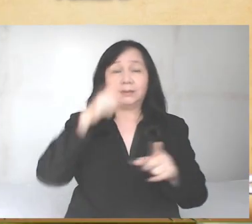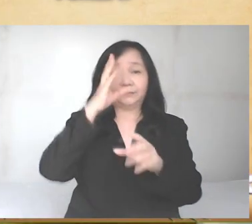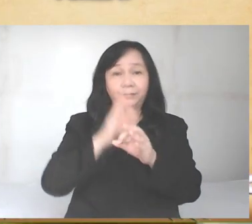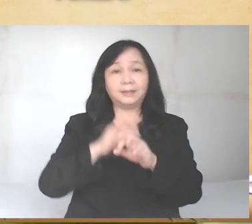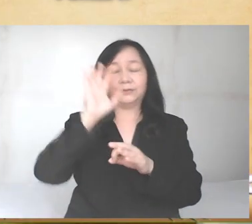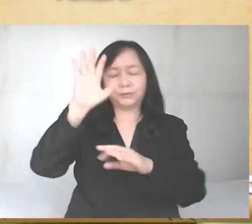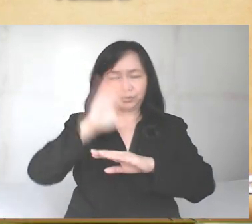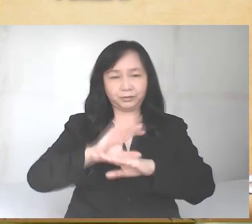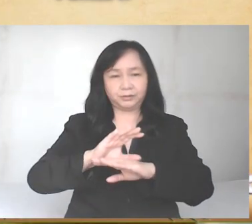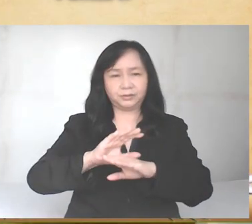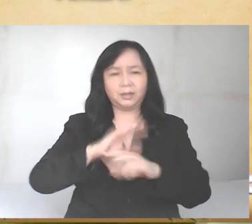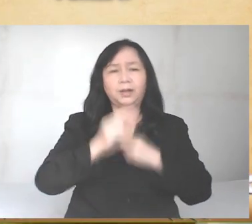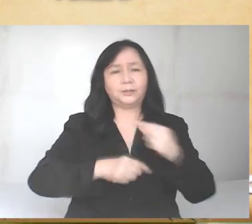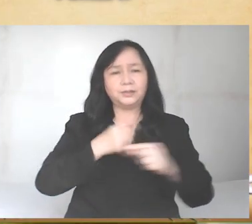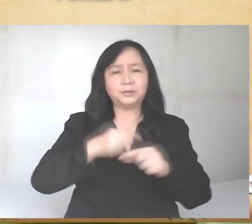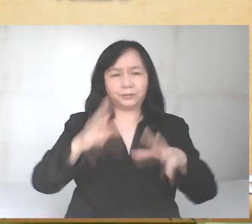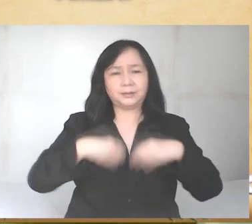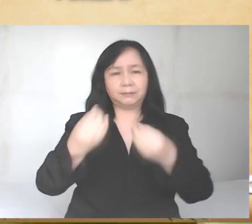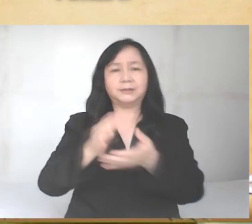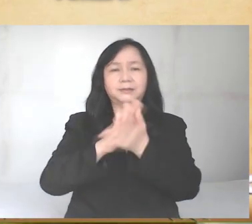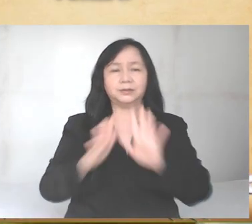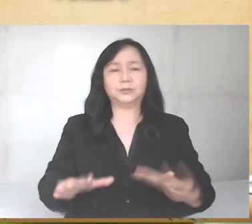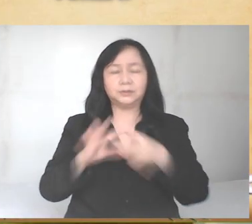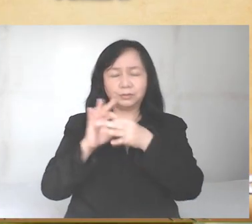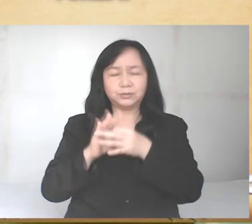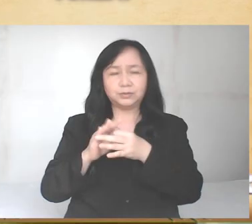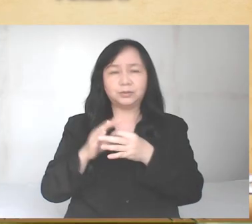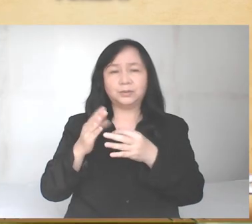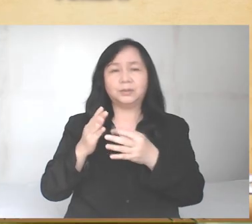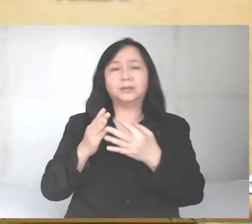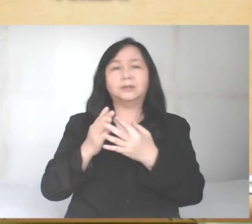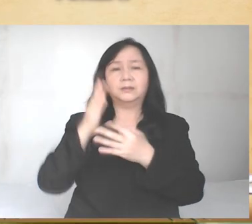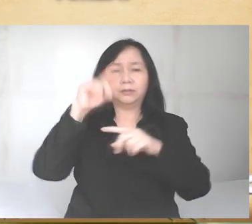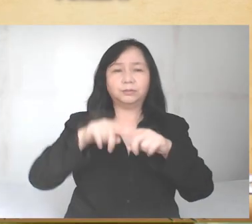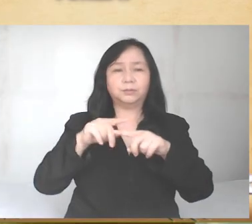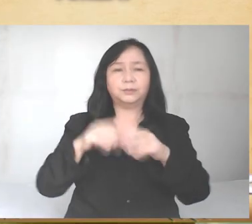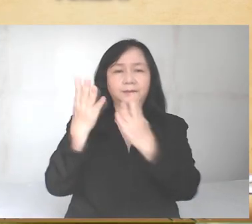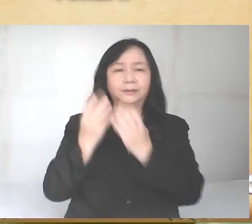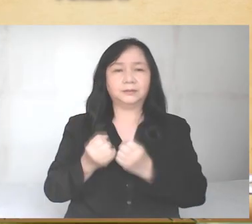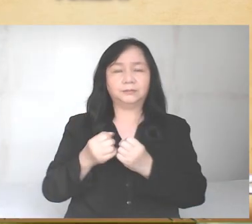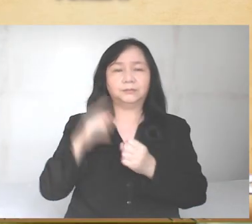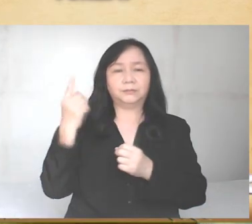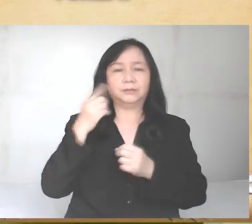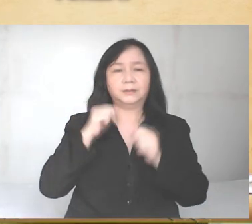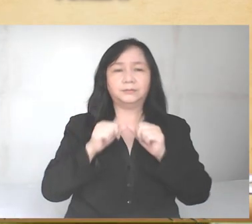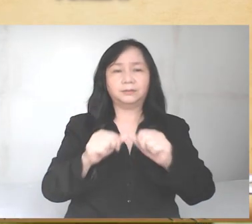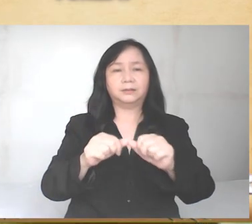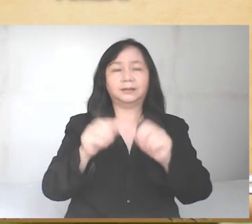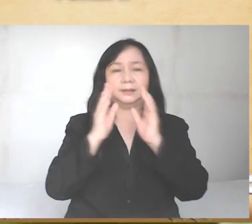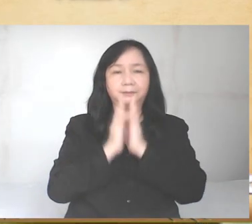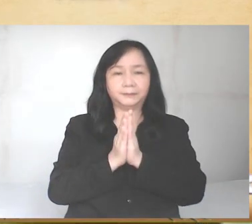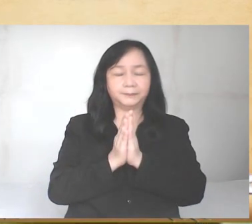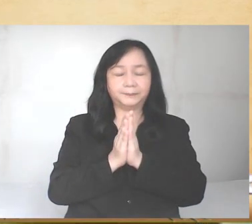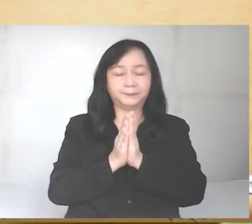the faith of your church, and graciously grant her peace and unity, in accordance with your will, who live and reign forever and ever.